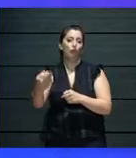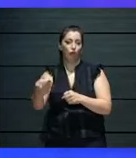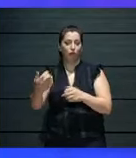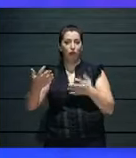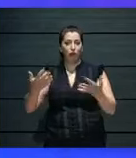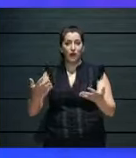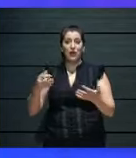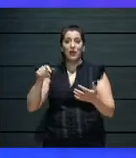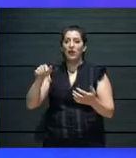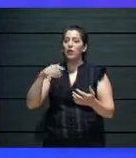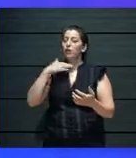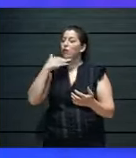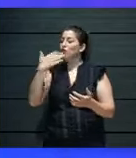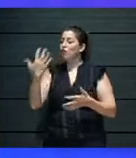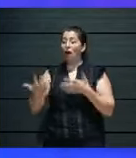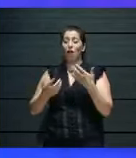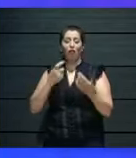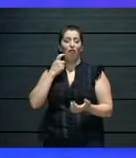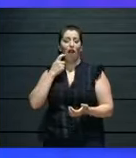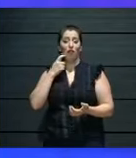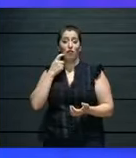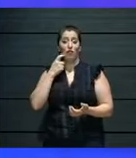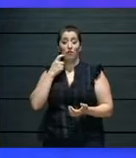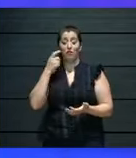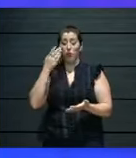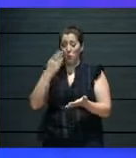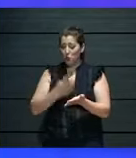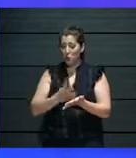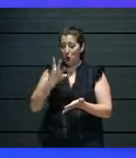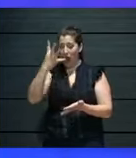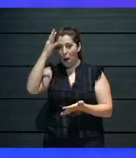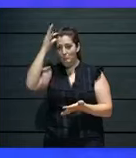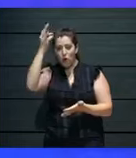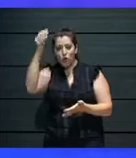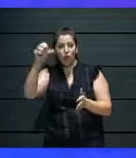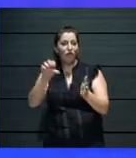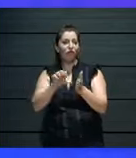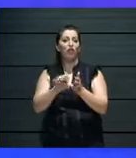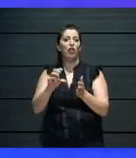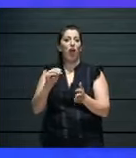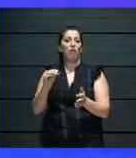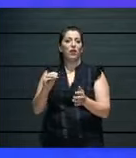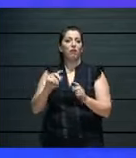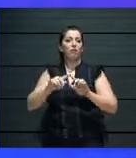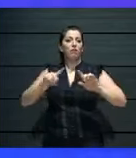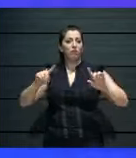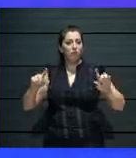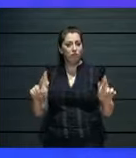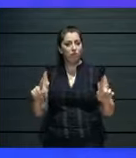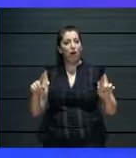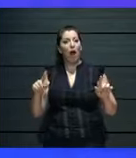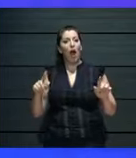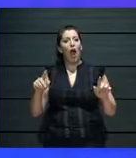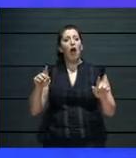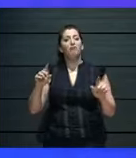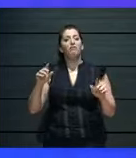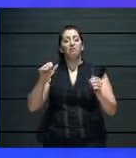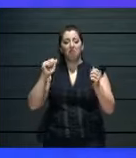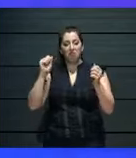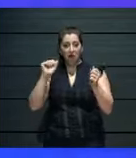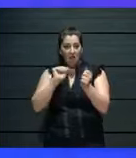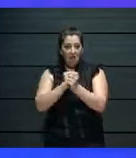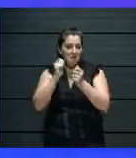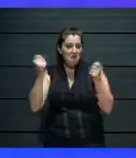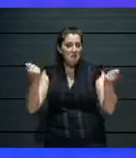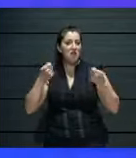it wasn't an easy four months, um, that's very understood. And, yes, I think, Festivals Malta gave us a